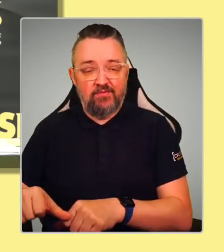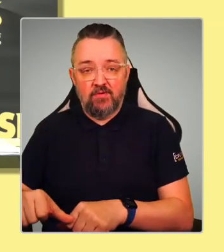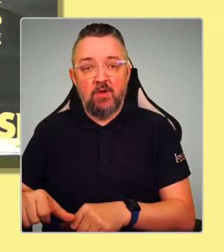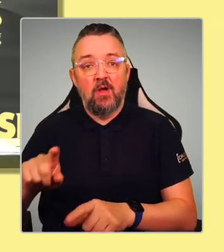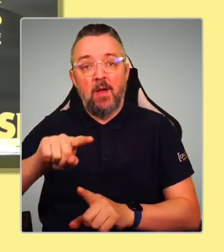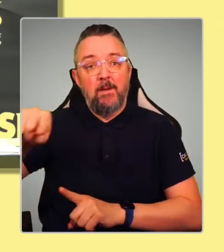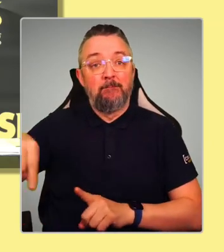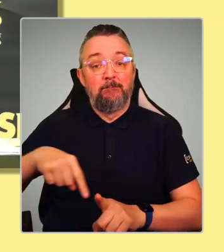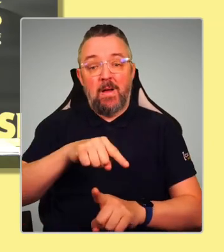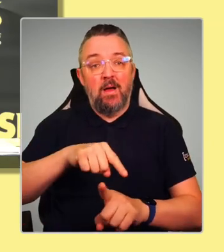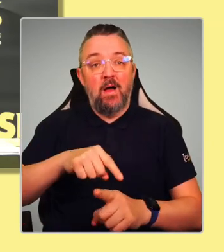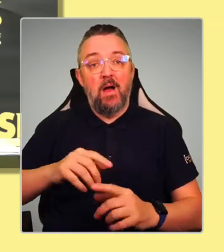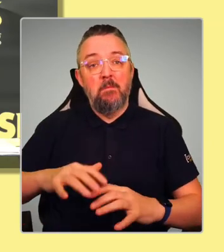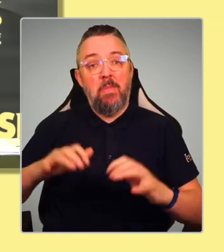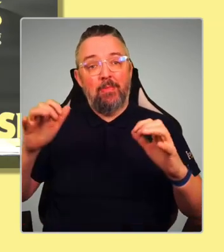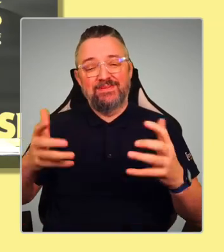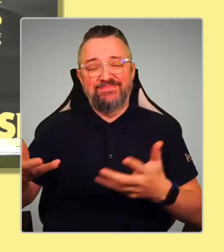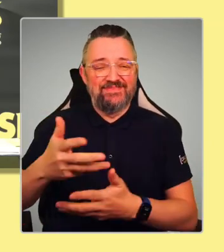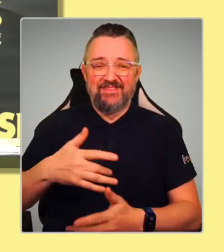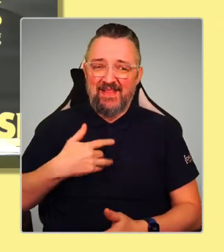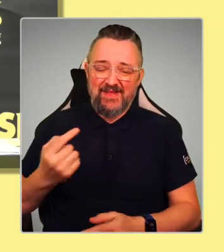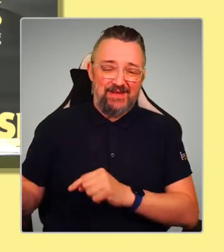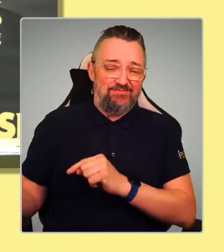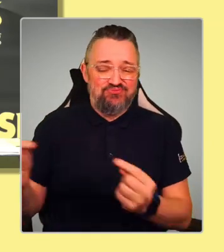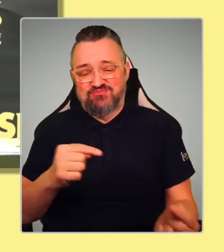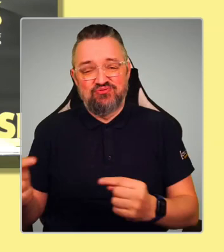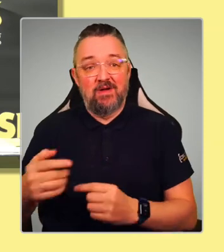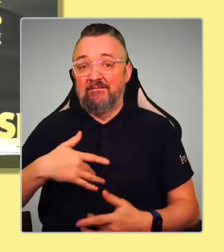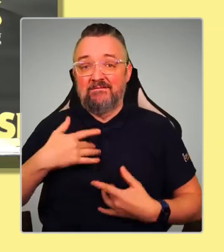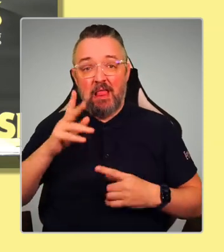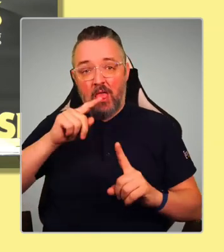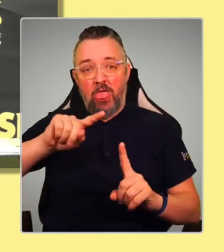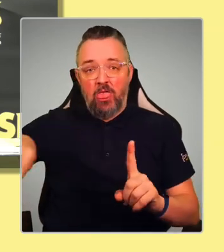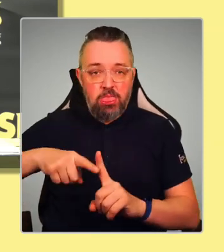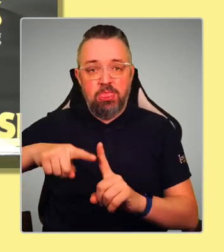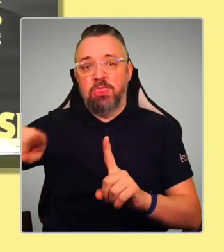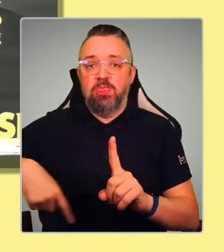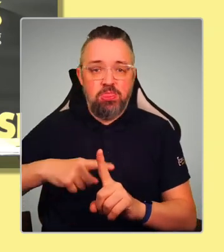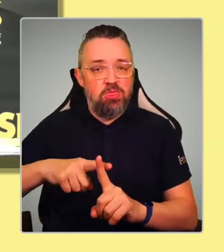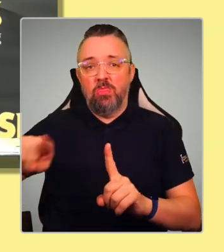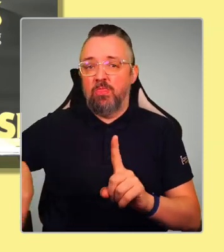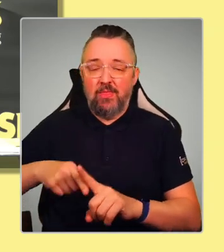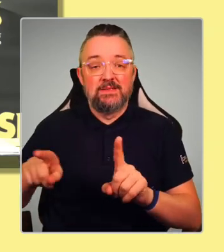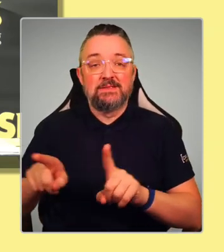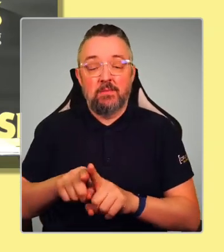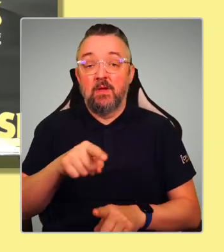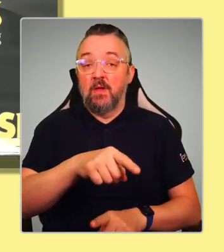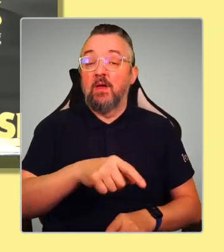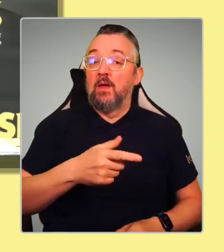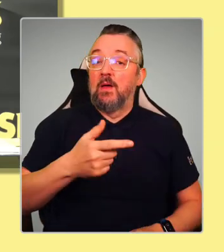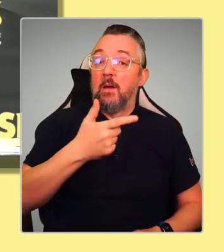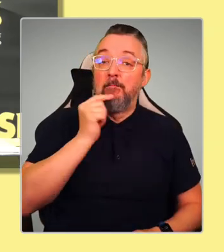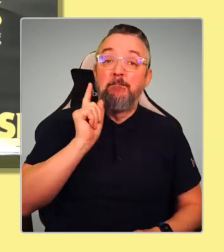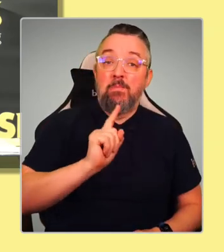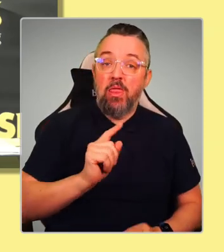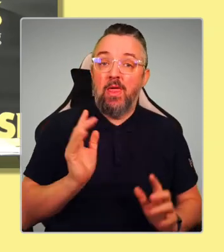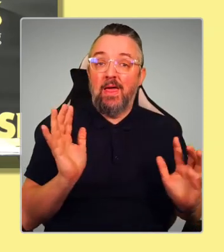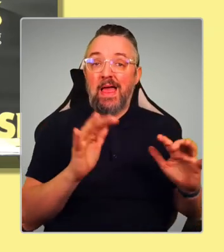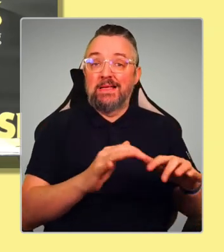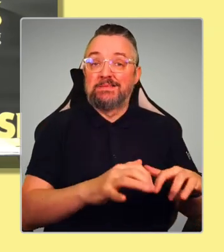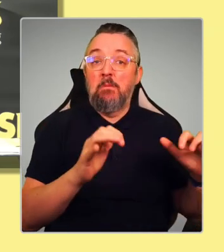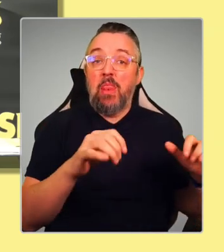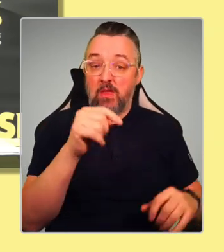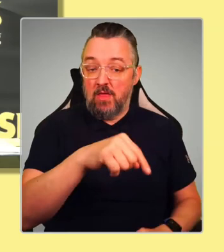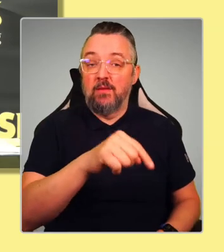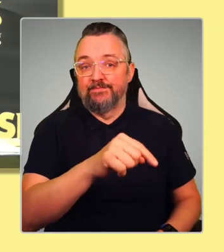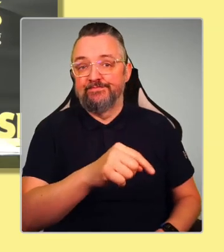sure, I think it's quite divisive. I think we could end up just going around the houses again. So I'm wondering if the citizens assembly is the more appropriate route for that, because it would